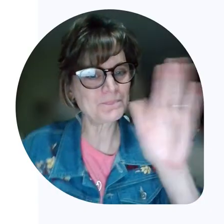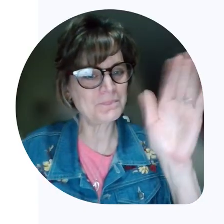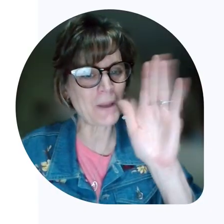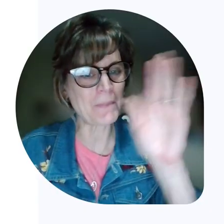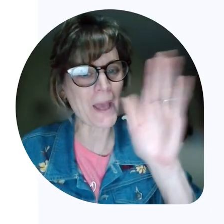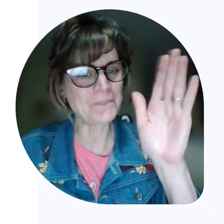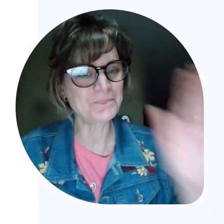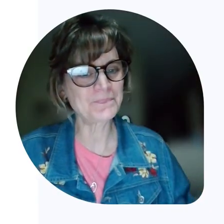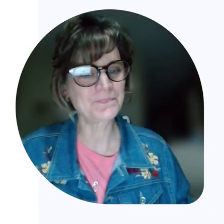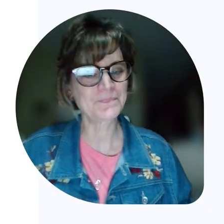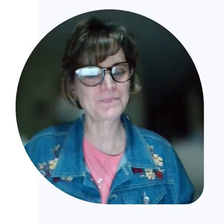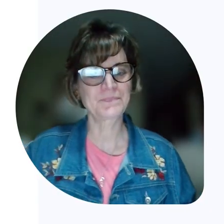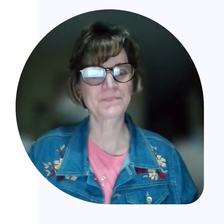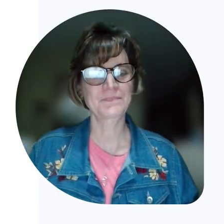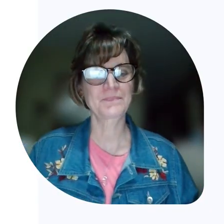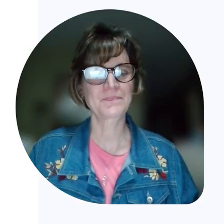bye-bye!